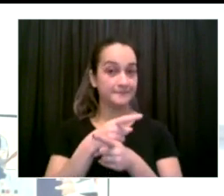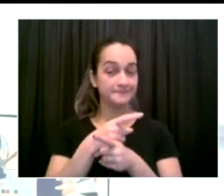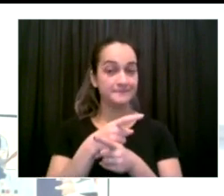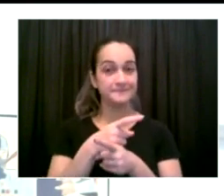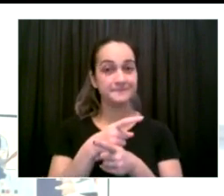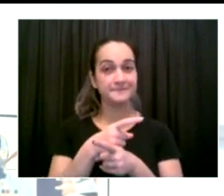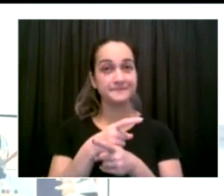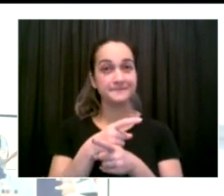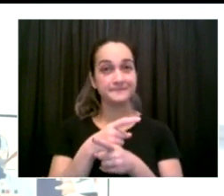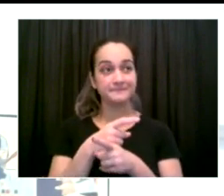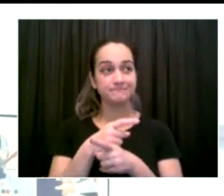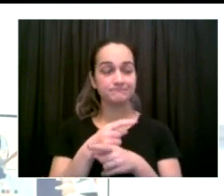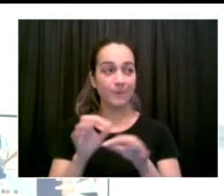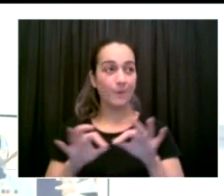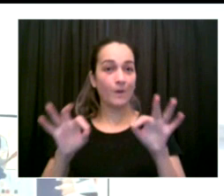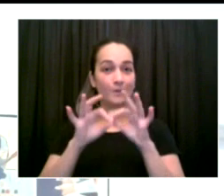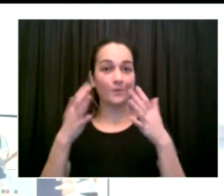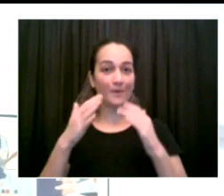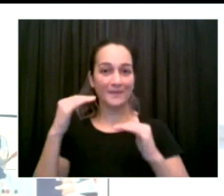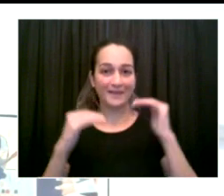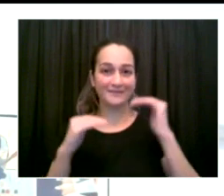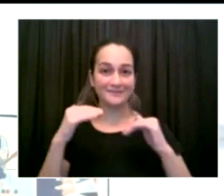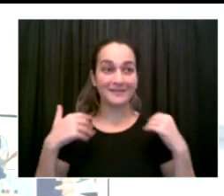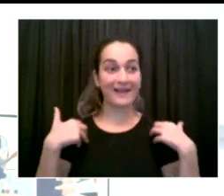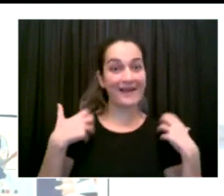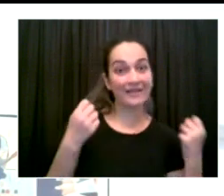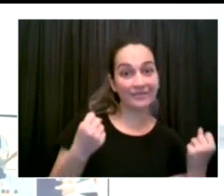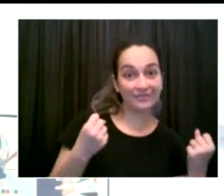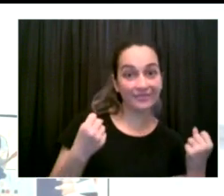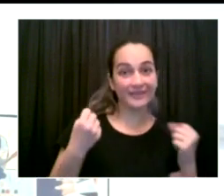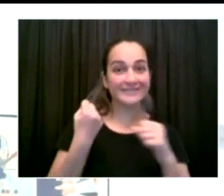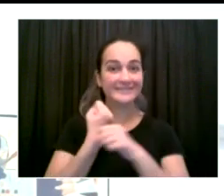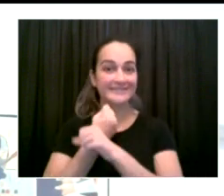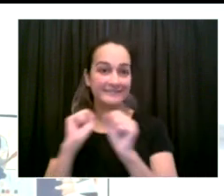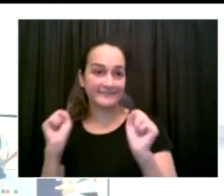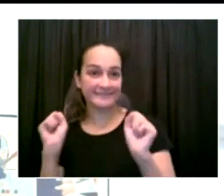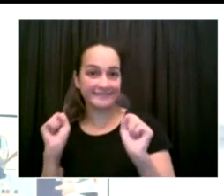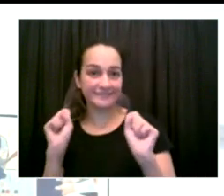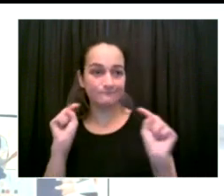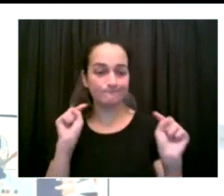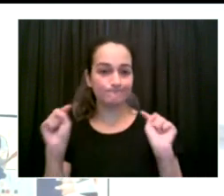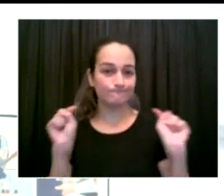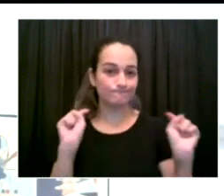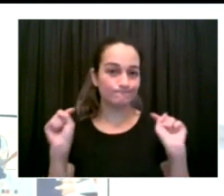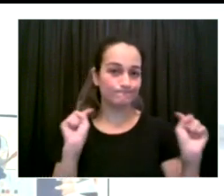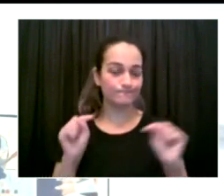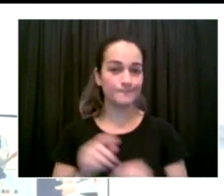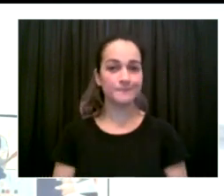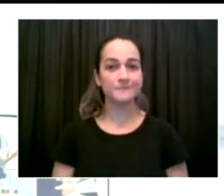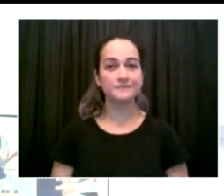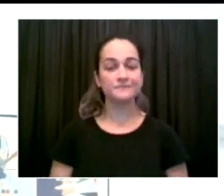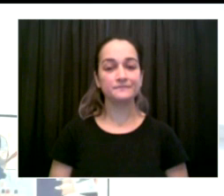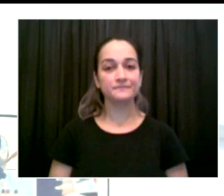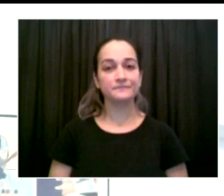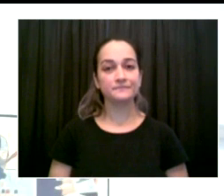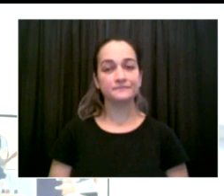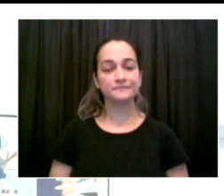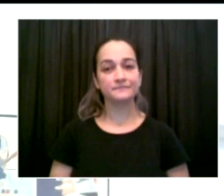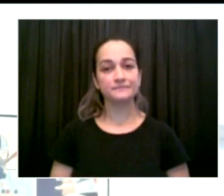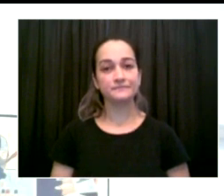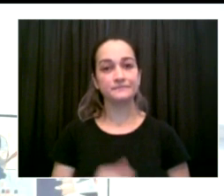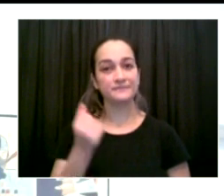but of course, when cases are identified, ensuring that kids are kept safe, and particularly